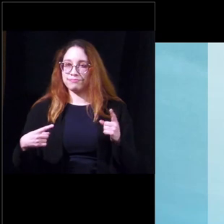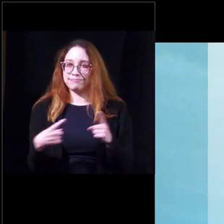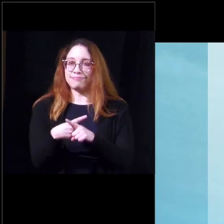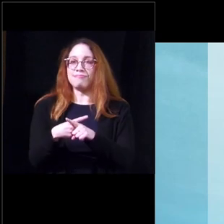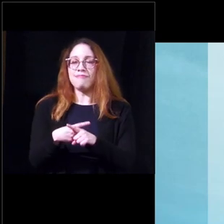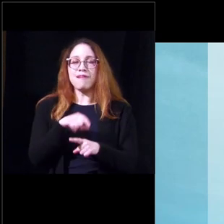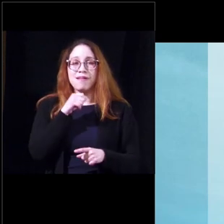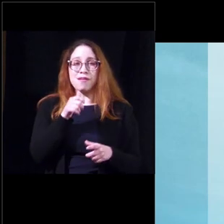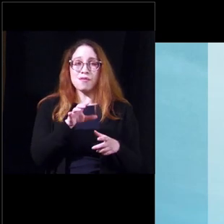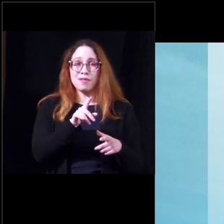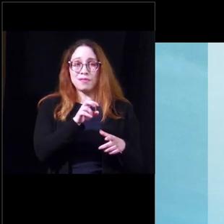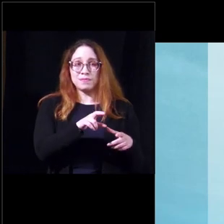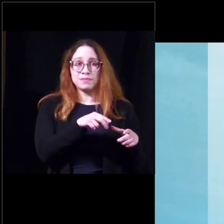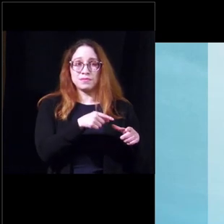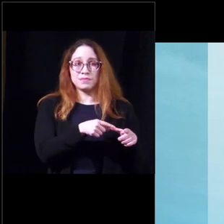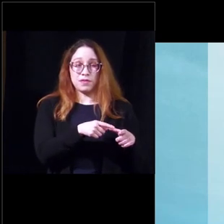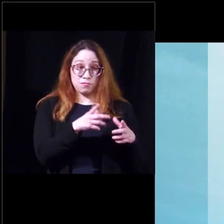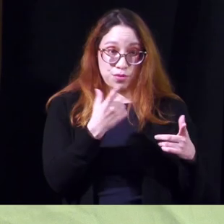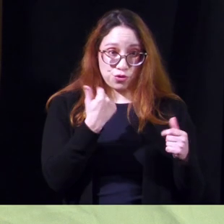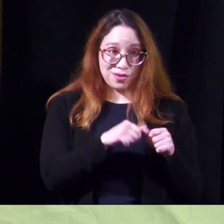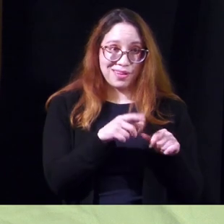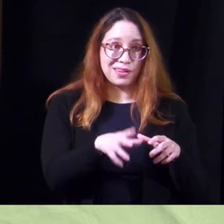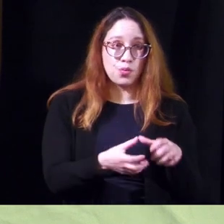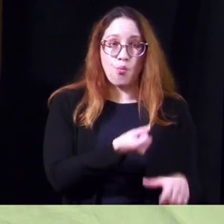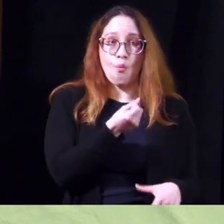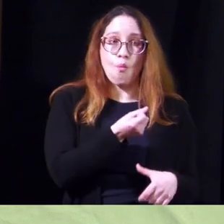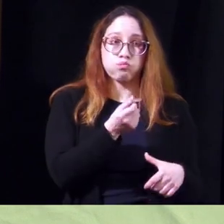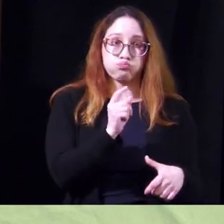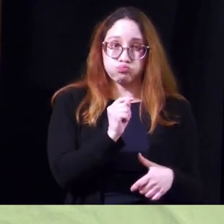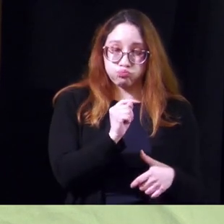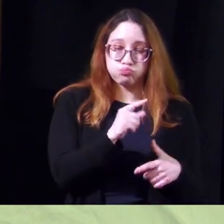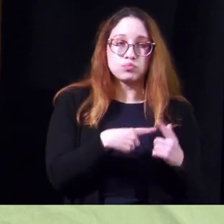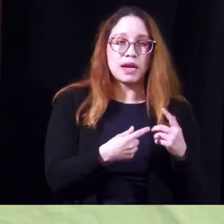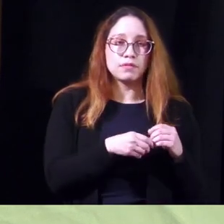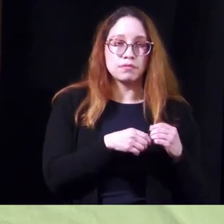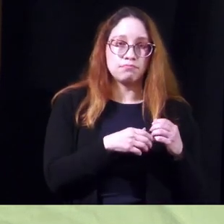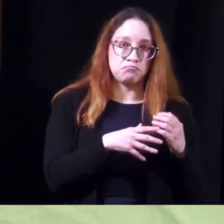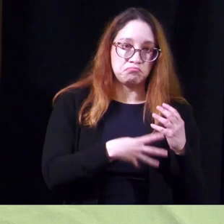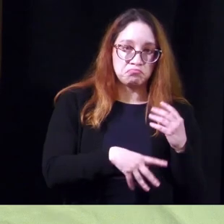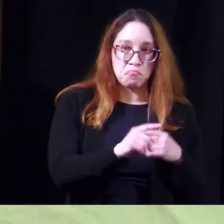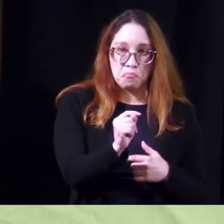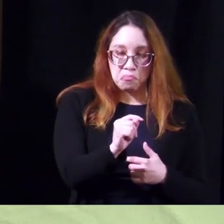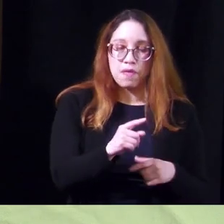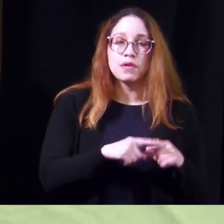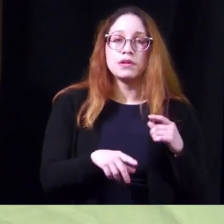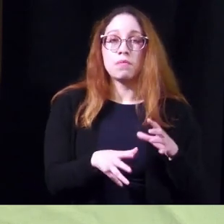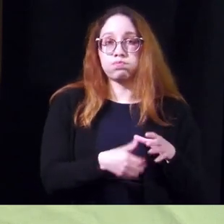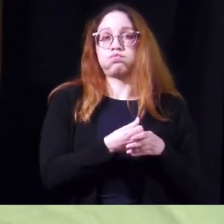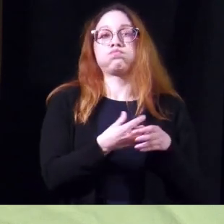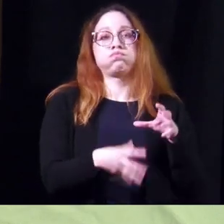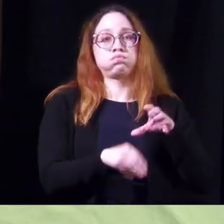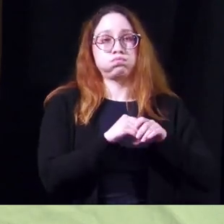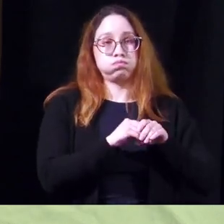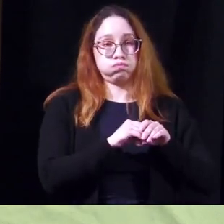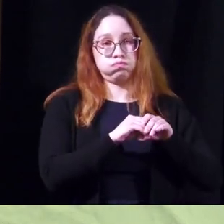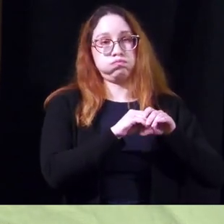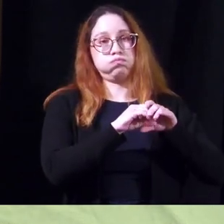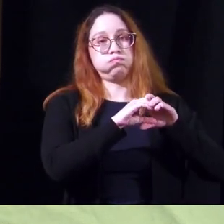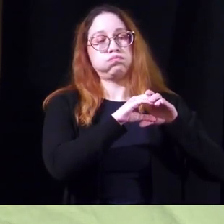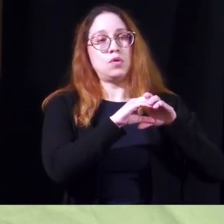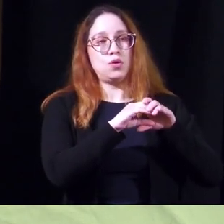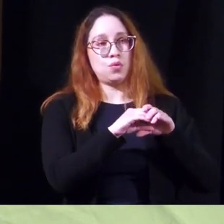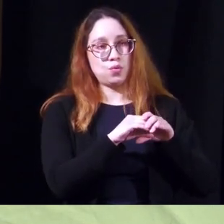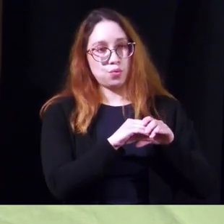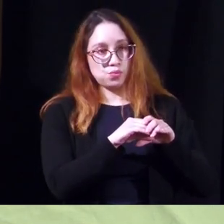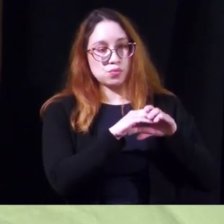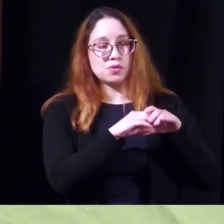the bladder as i mentioned has two functions it has to store urine and has to empty urine so during the storage phase the bladder relaxes